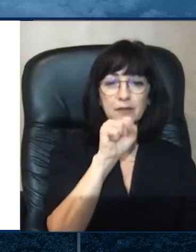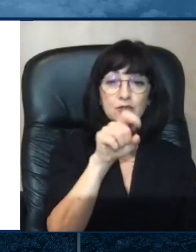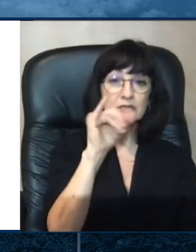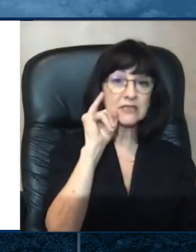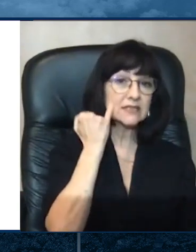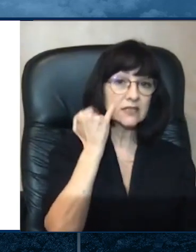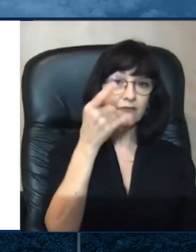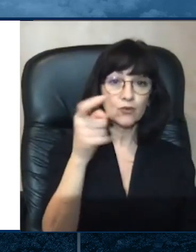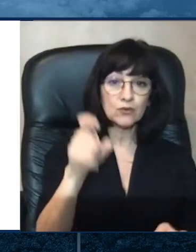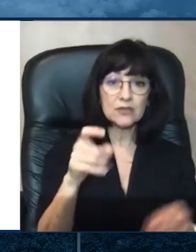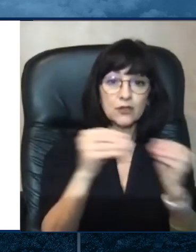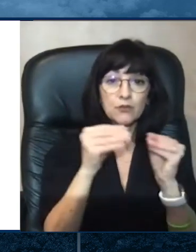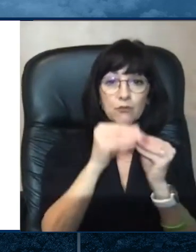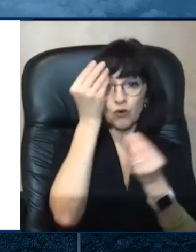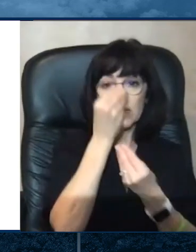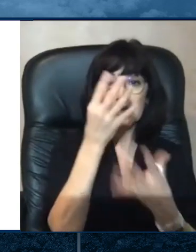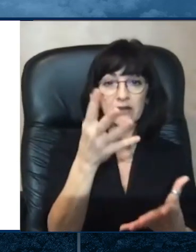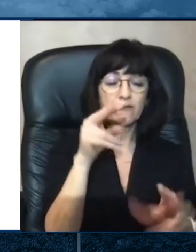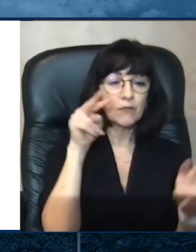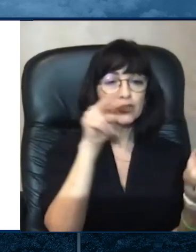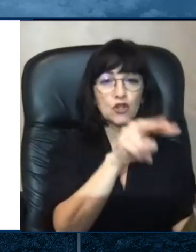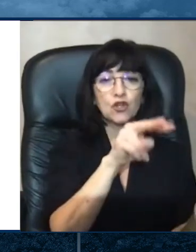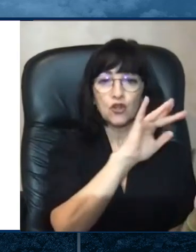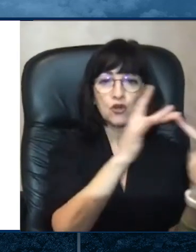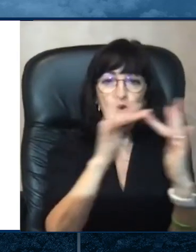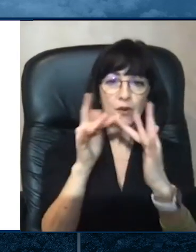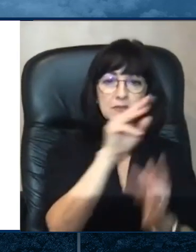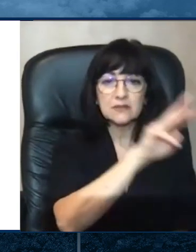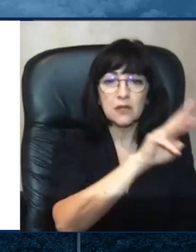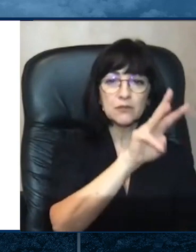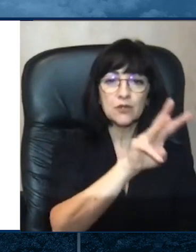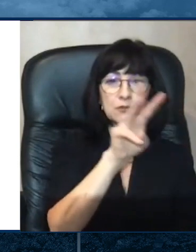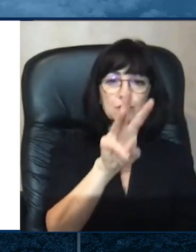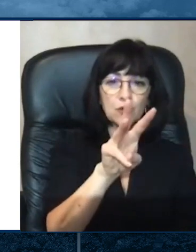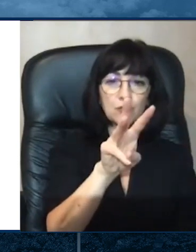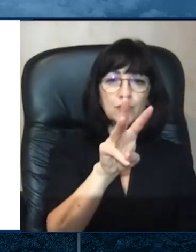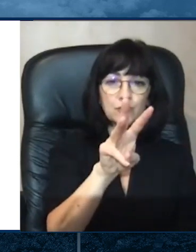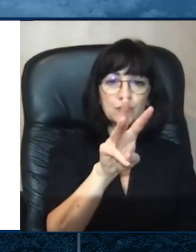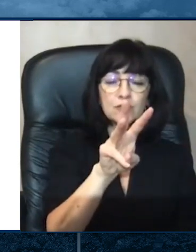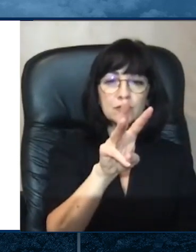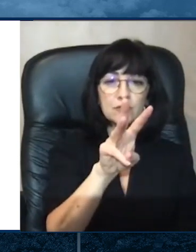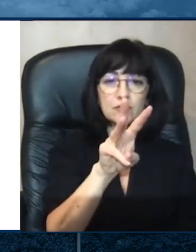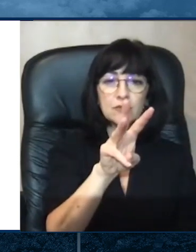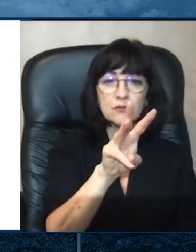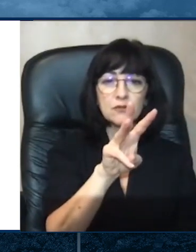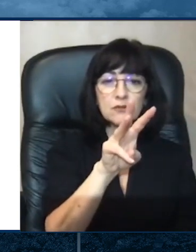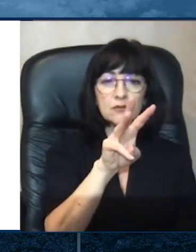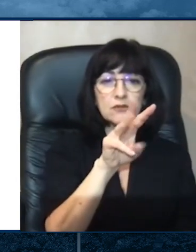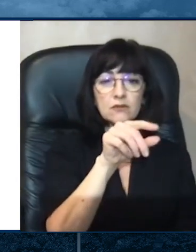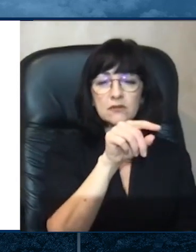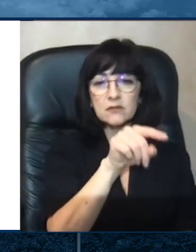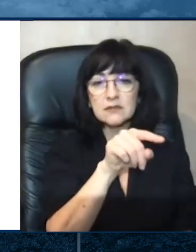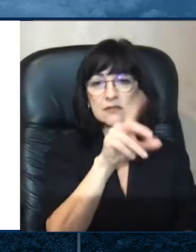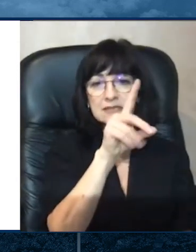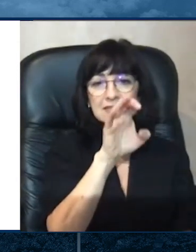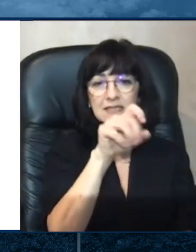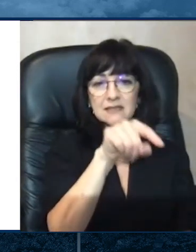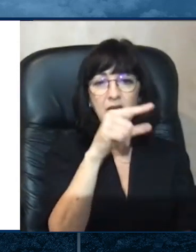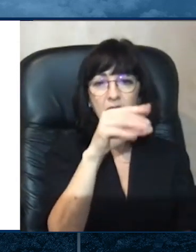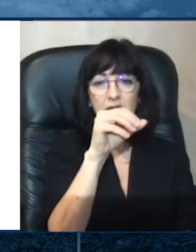www.de.gov slash coronavirus.